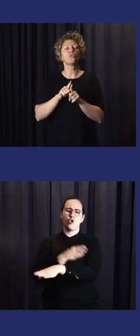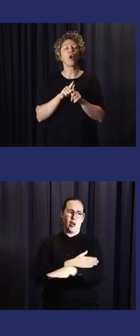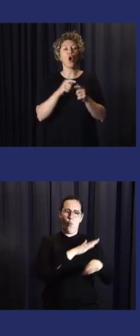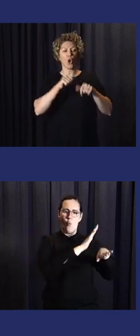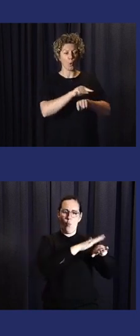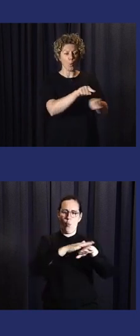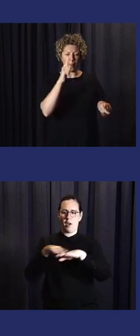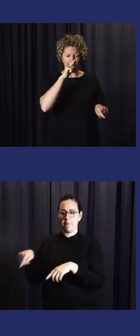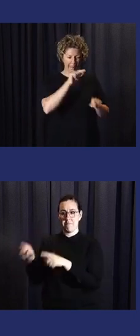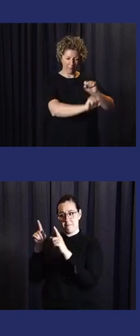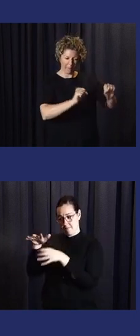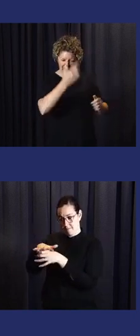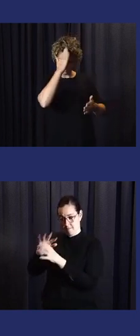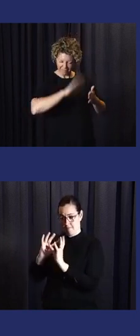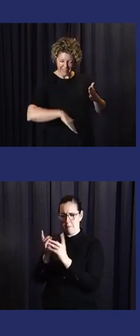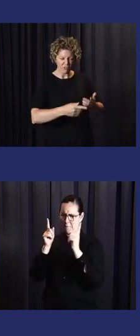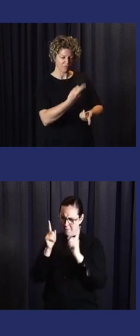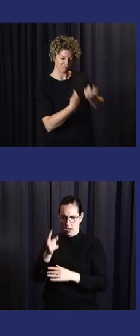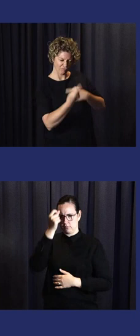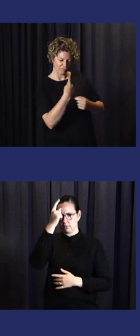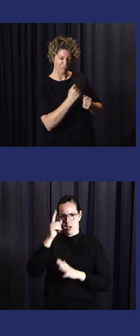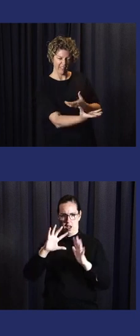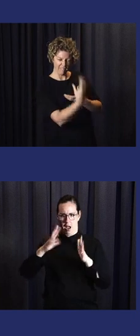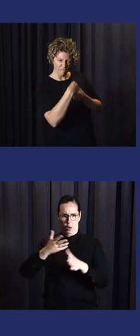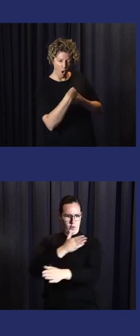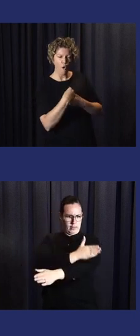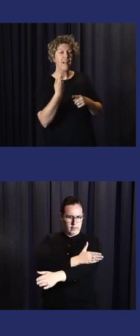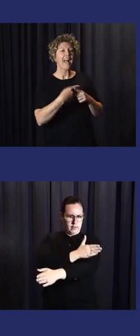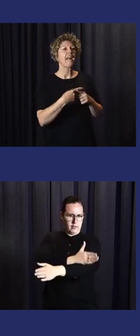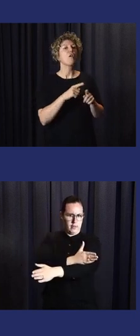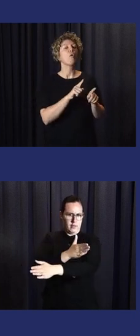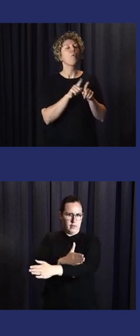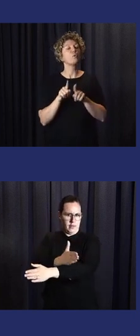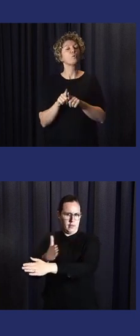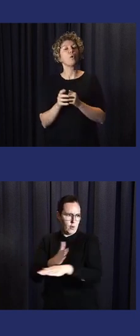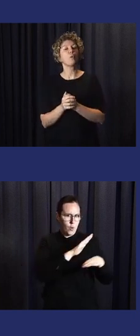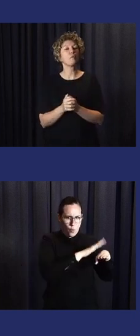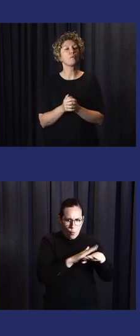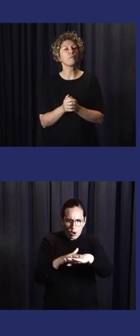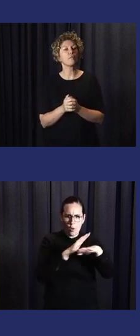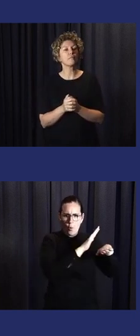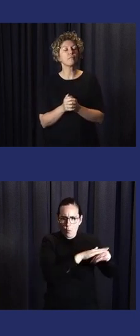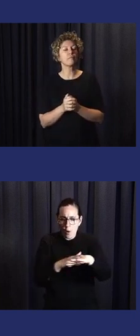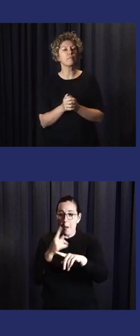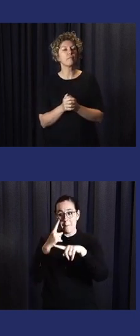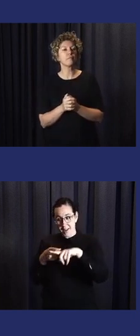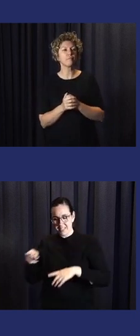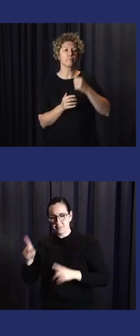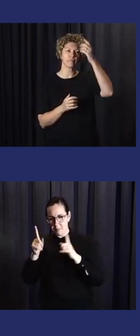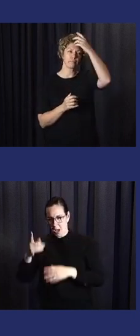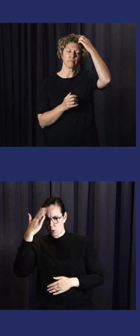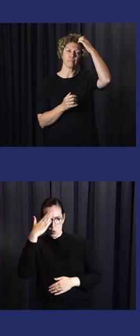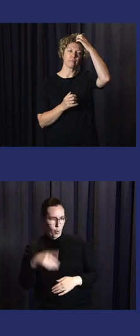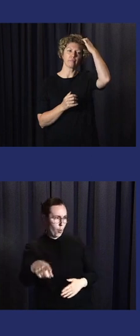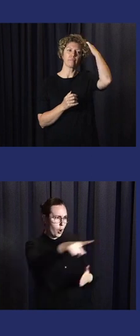of its implementation process. And also capitalize the community knowledge and participation. And